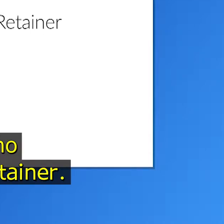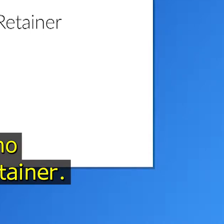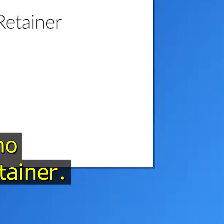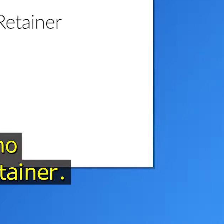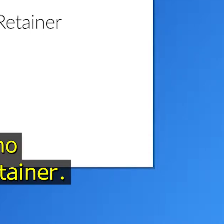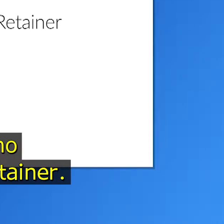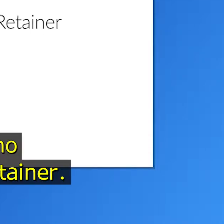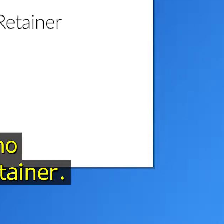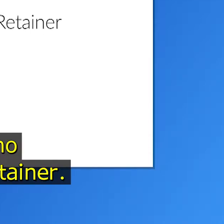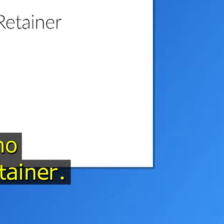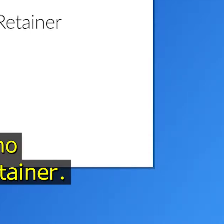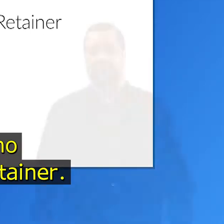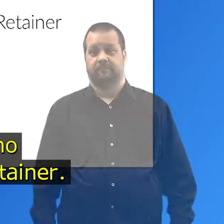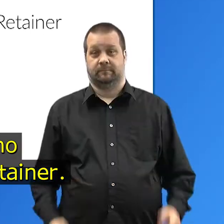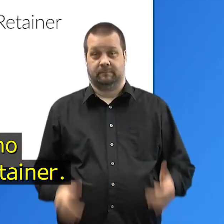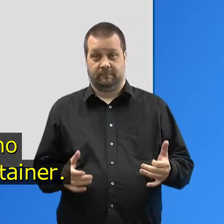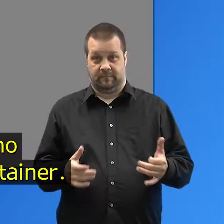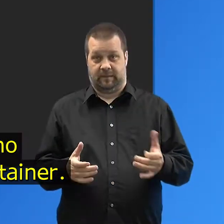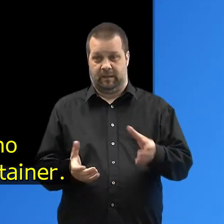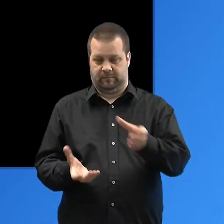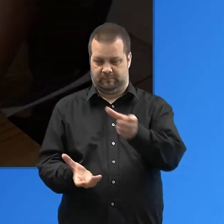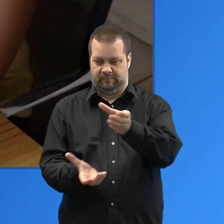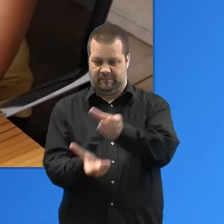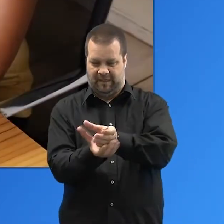Removing the Echo from the cardboard retainer.